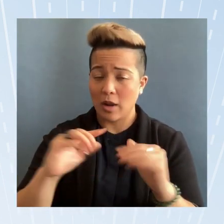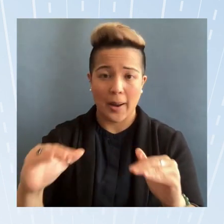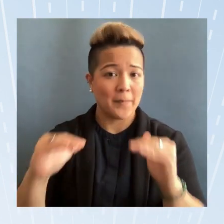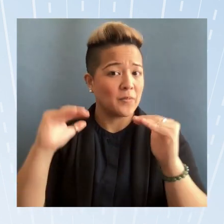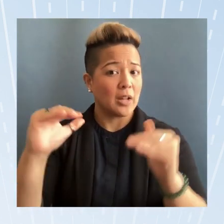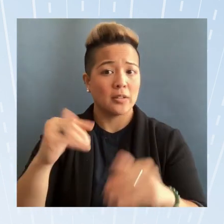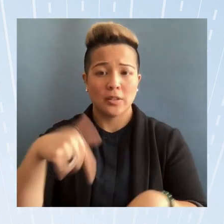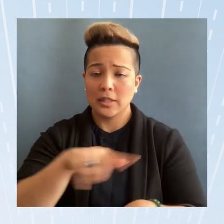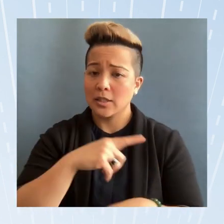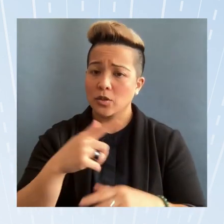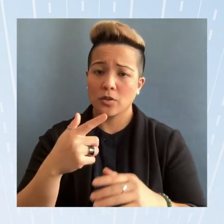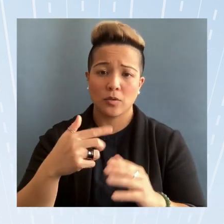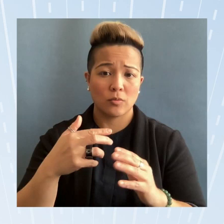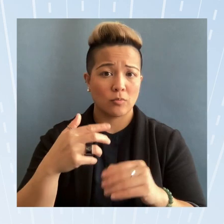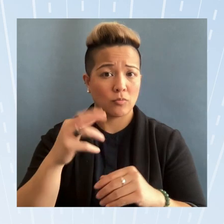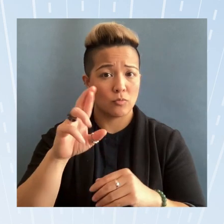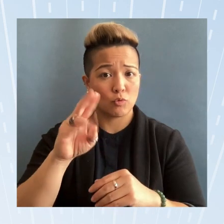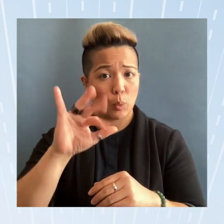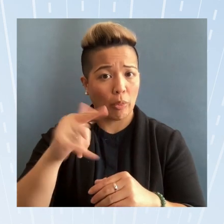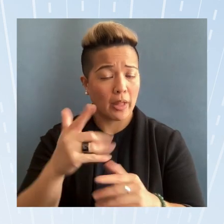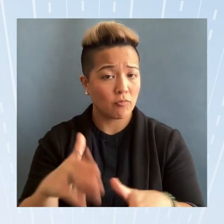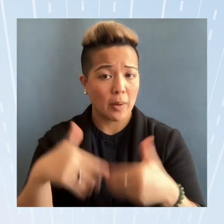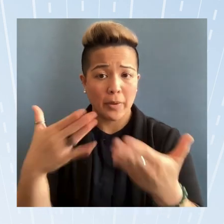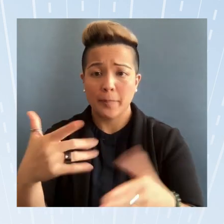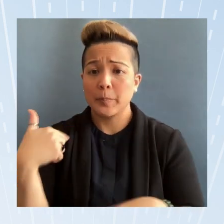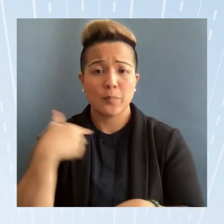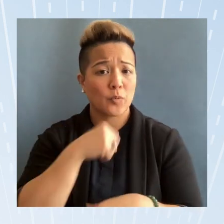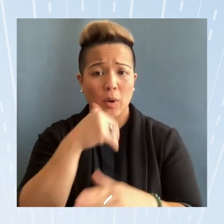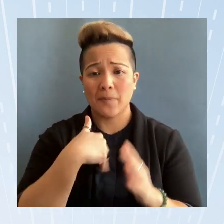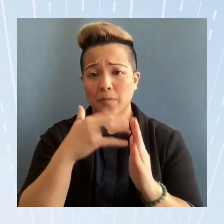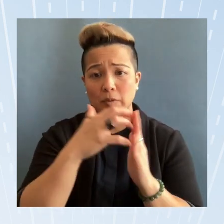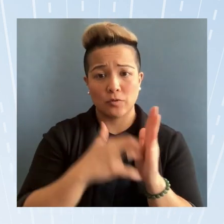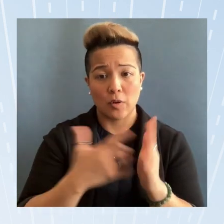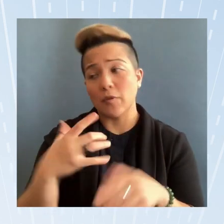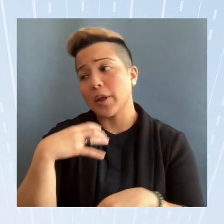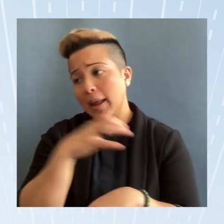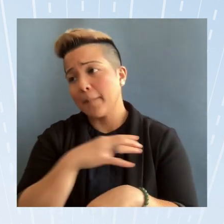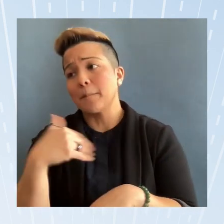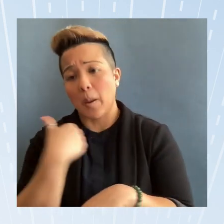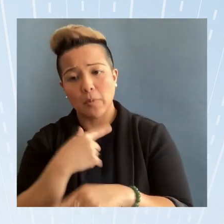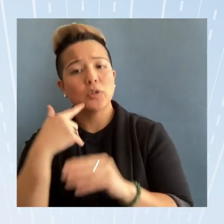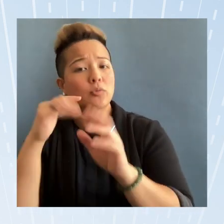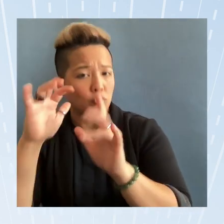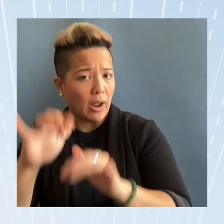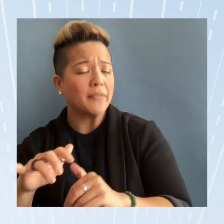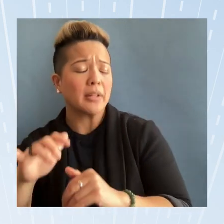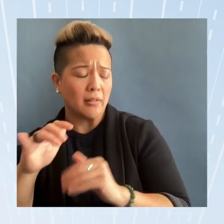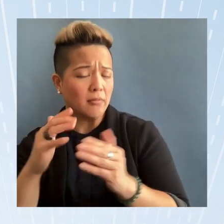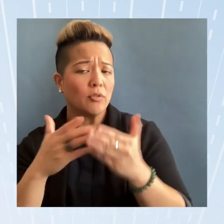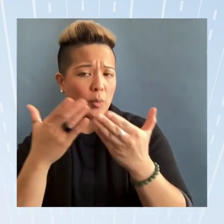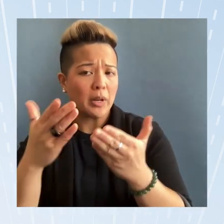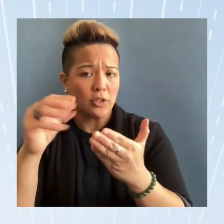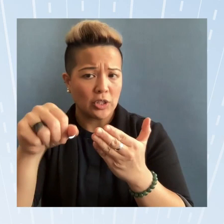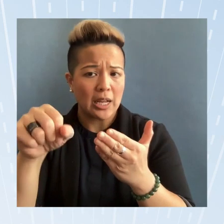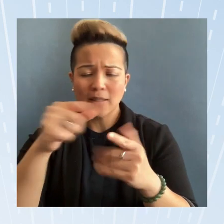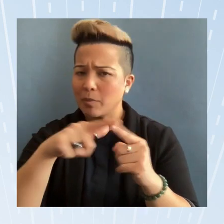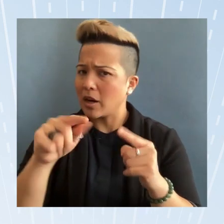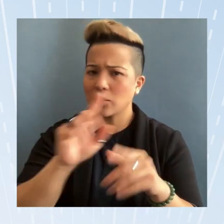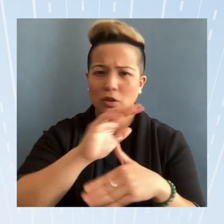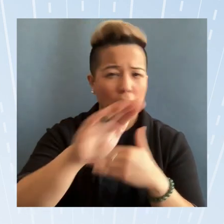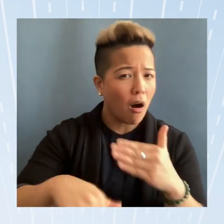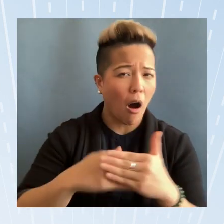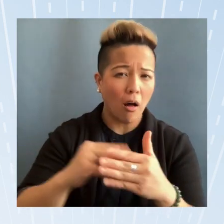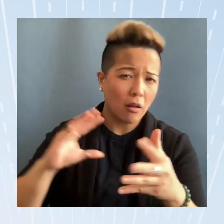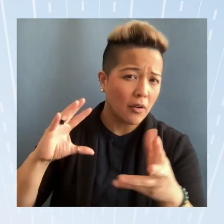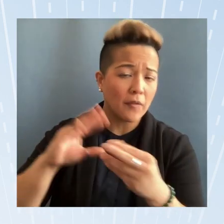recommendations you know we don't have a draft or the commission members are drafting the recommendations but it's all of the support